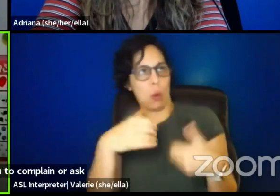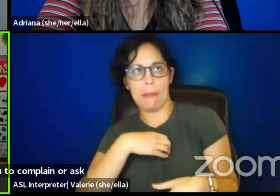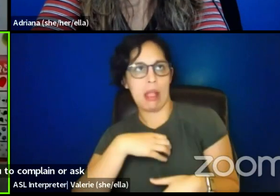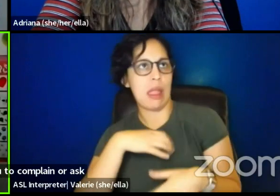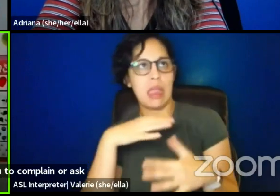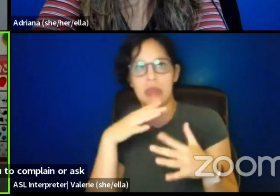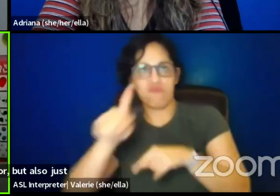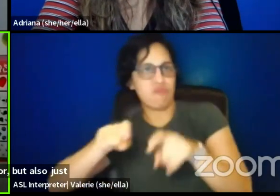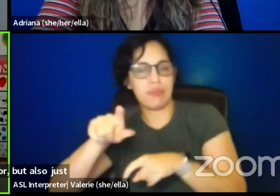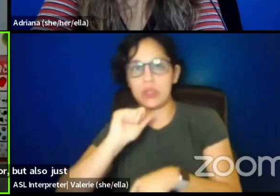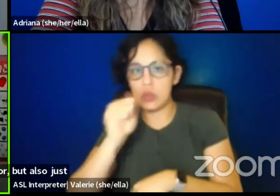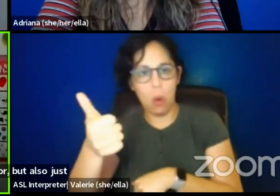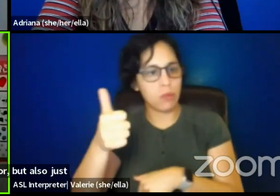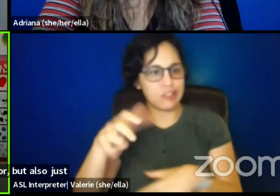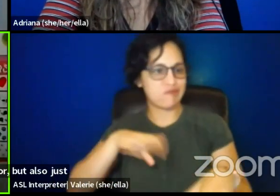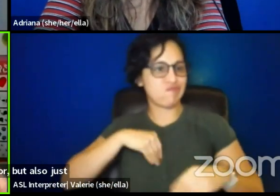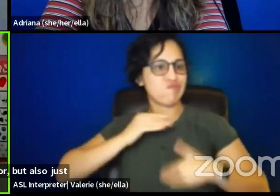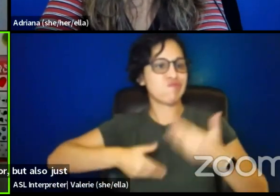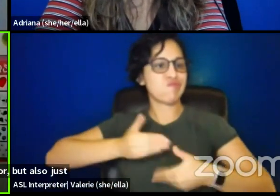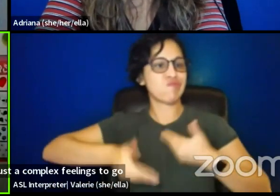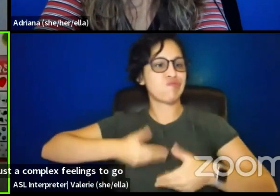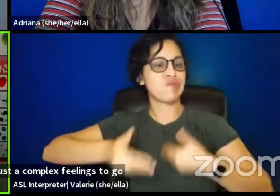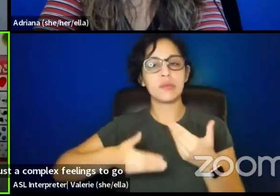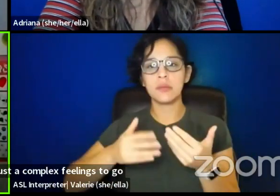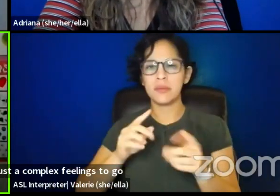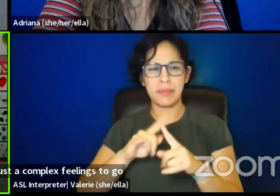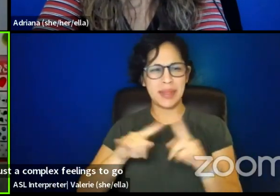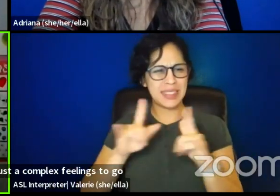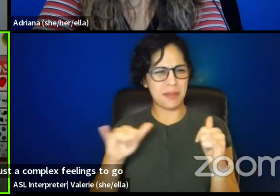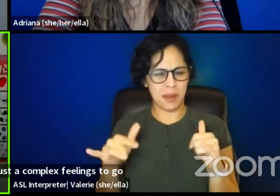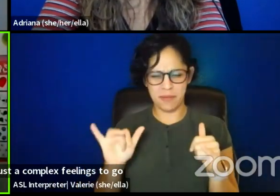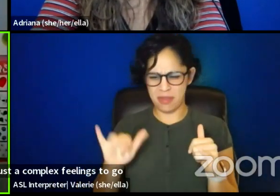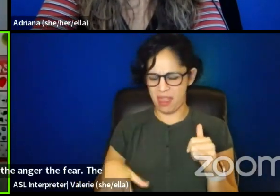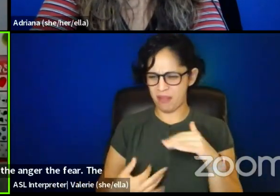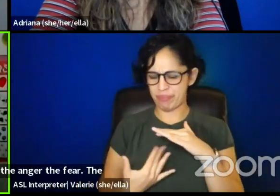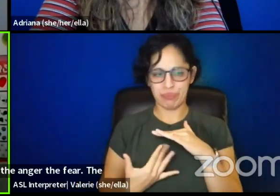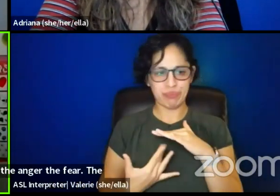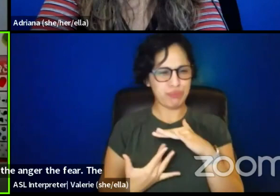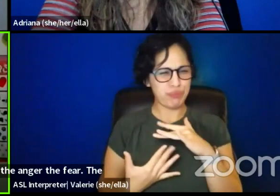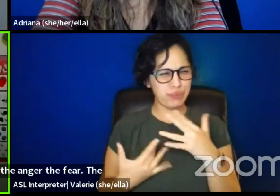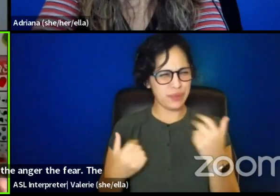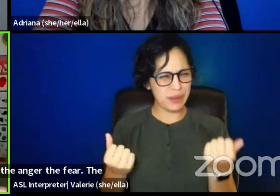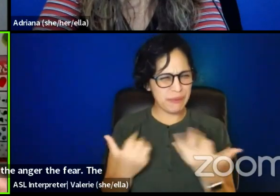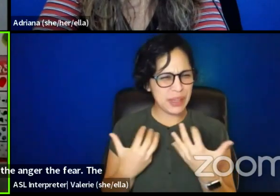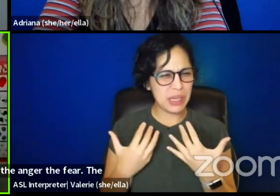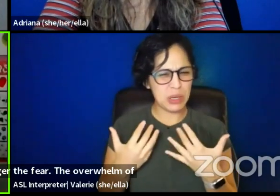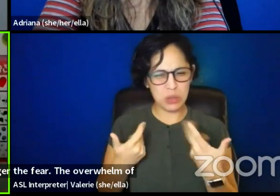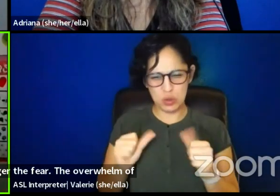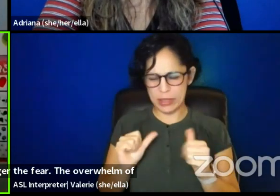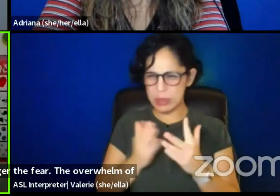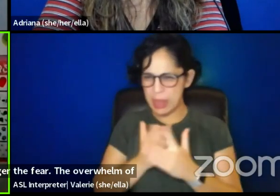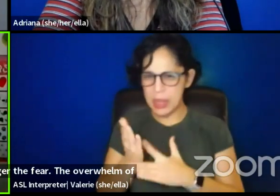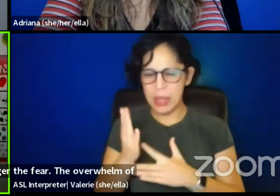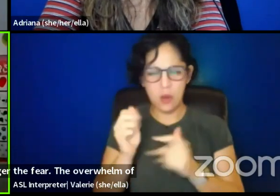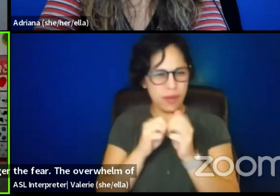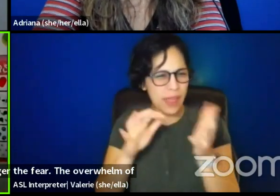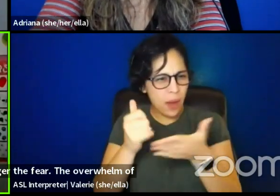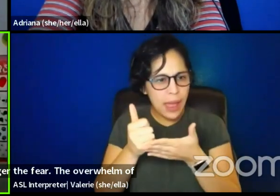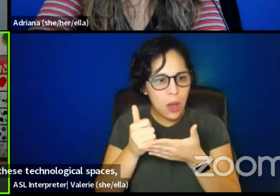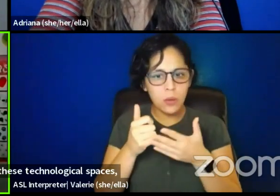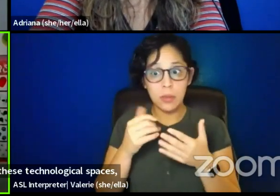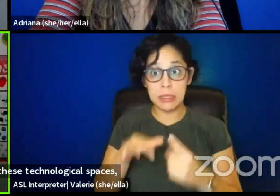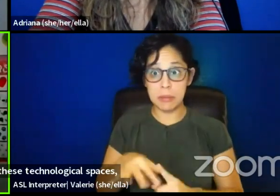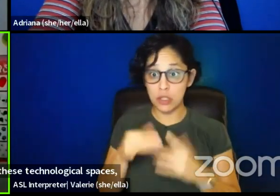rage, the anger, the fear, the overwhelm of having to navigate all these technological spaces, especially in COVID,